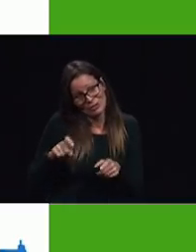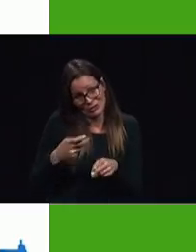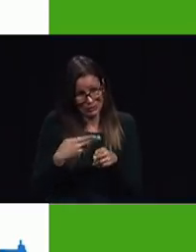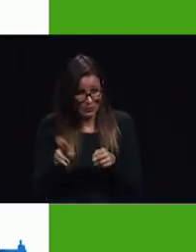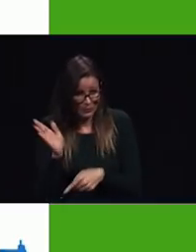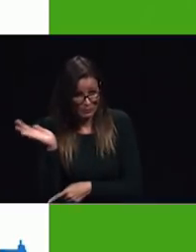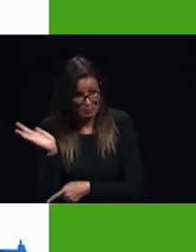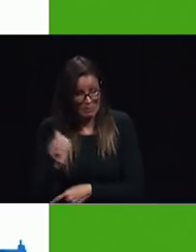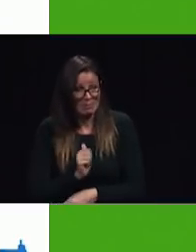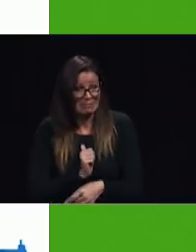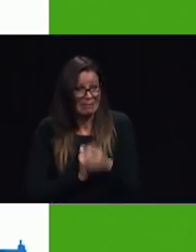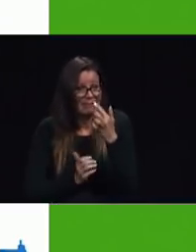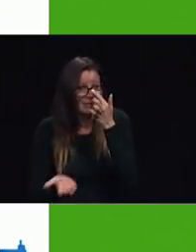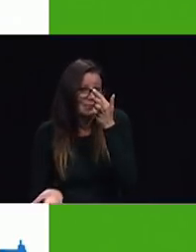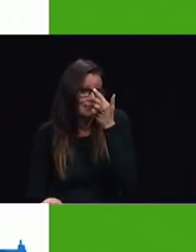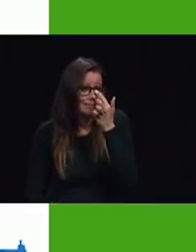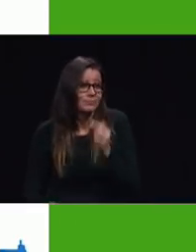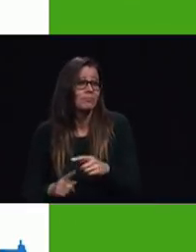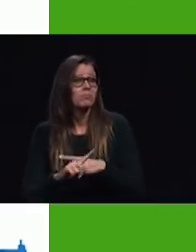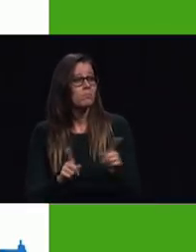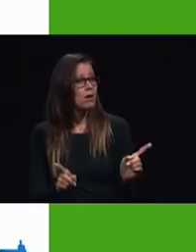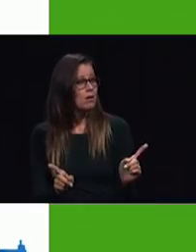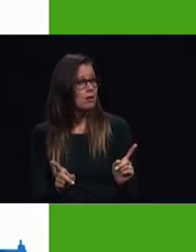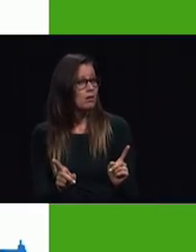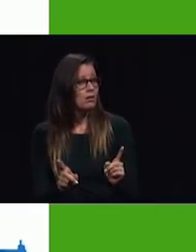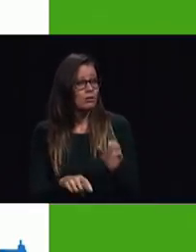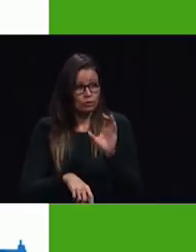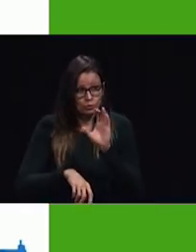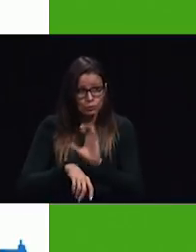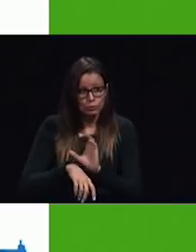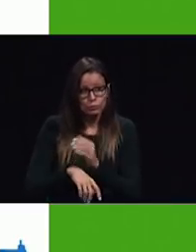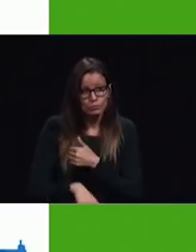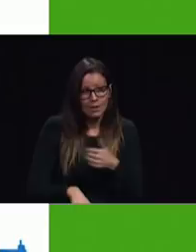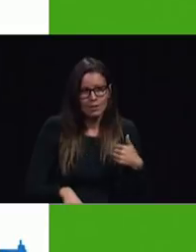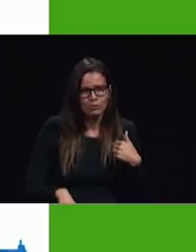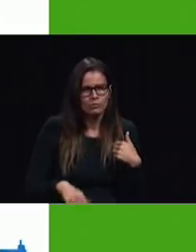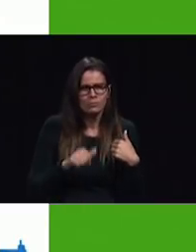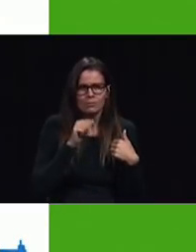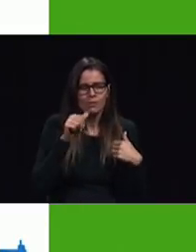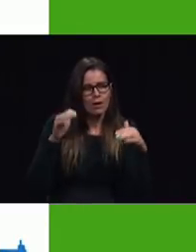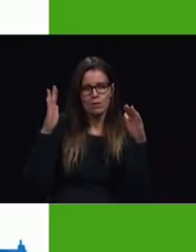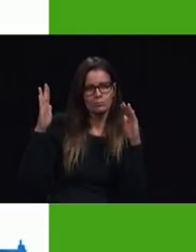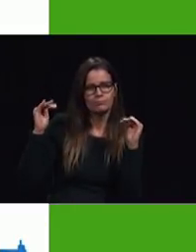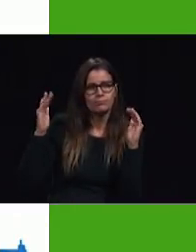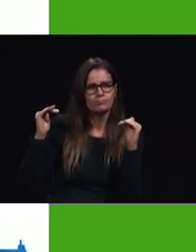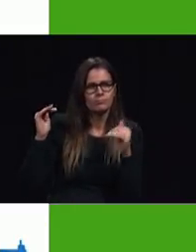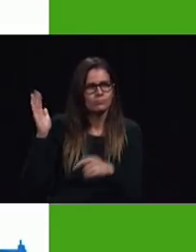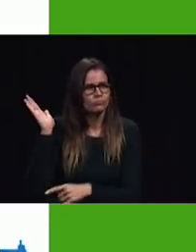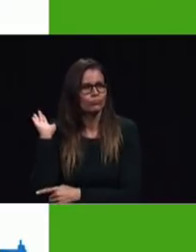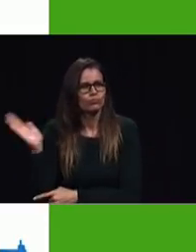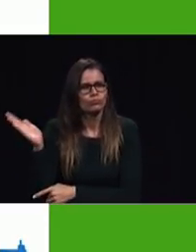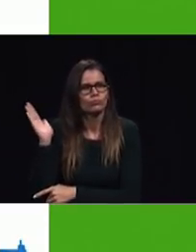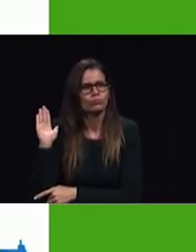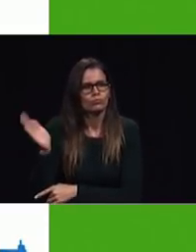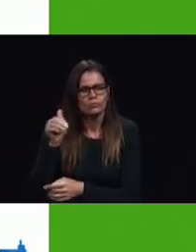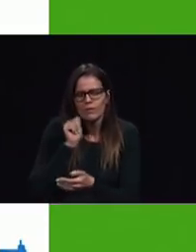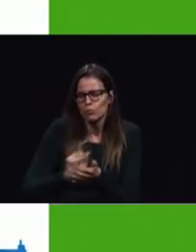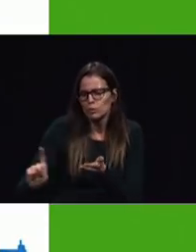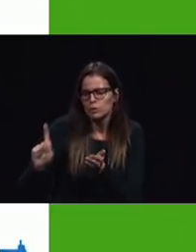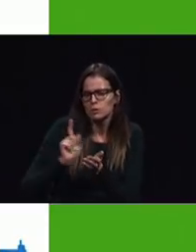life and love of Christ but the church members are not to expect a sermon every sabbath